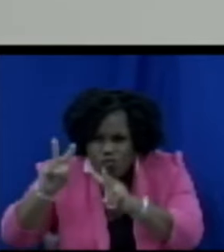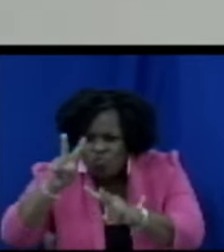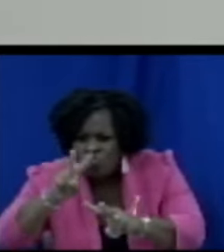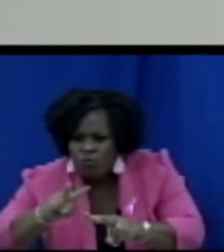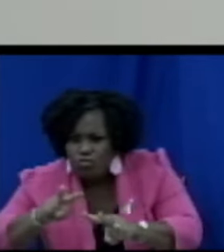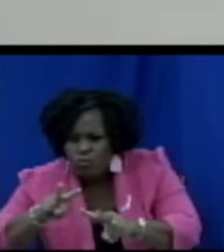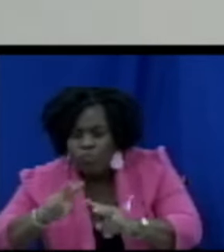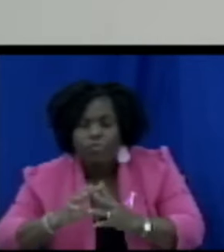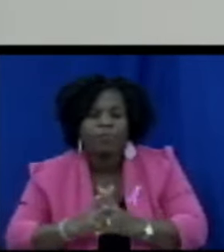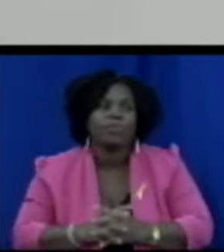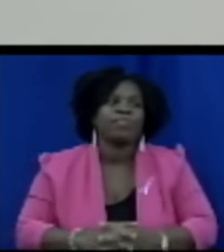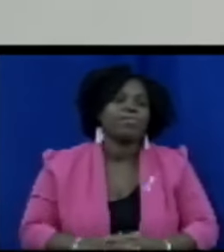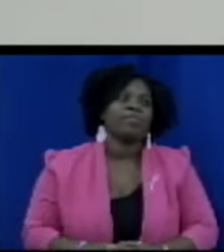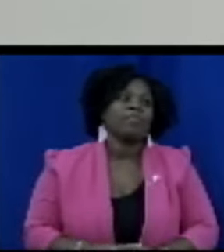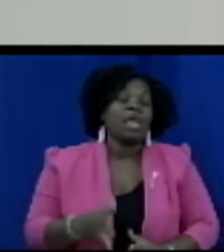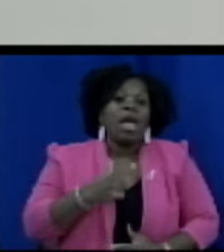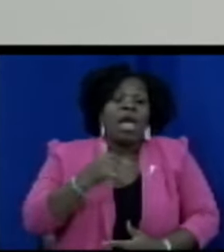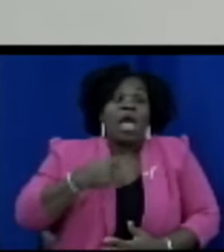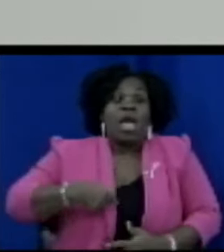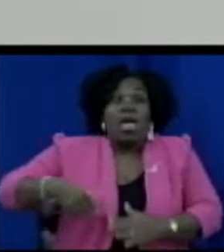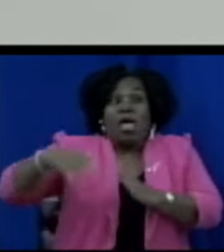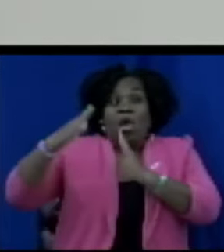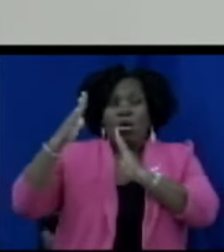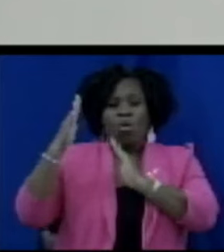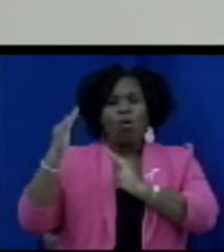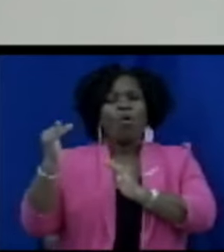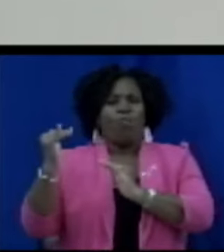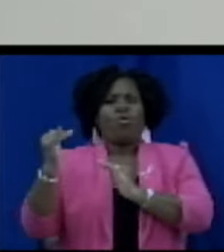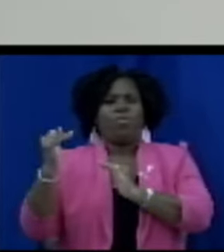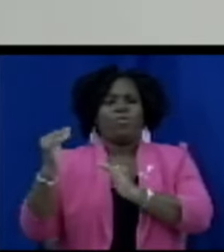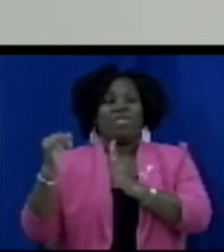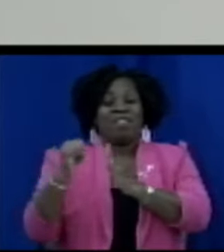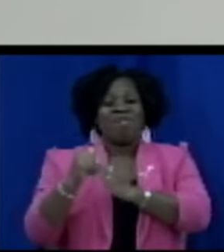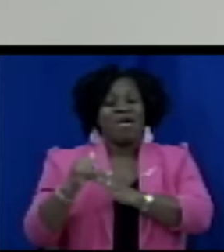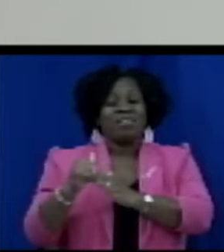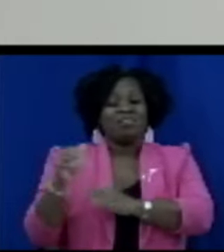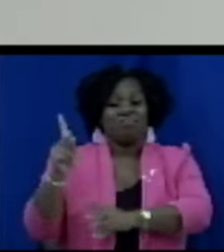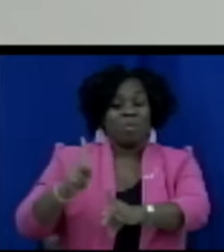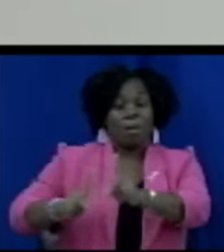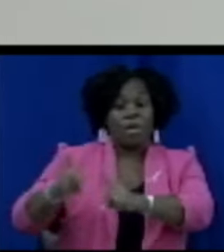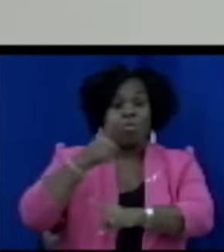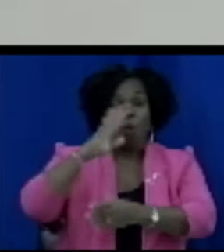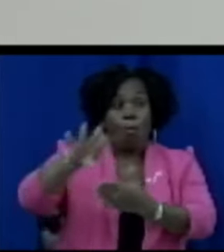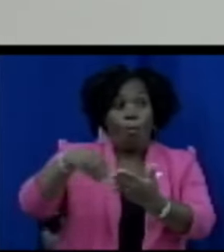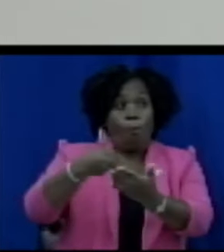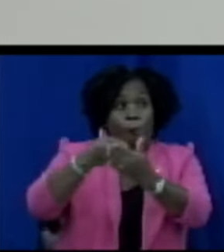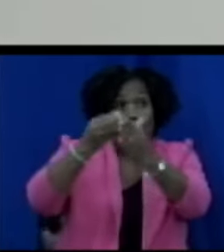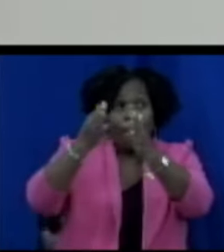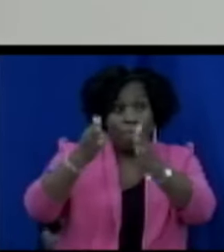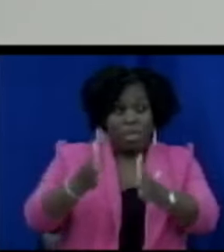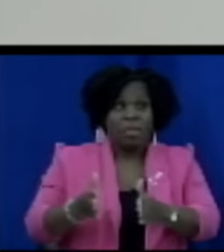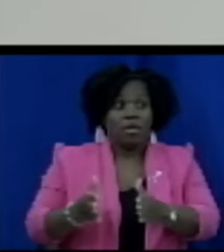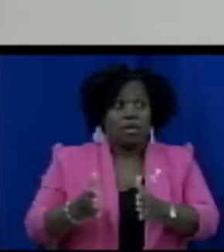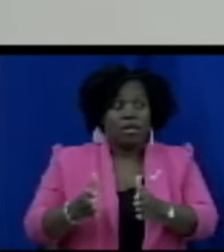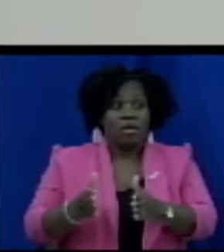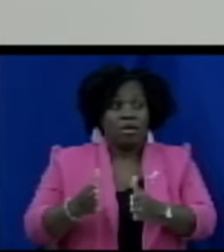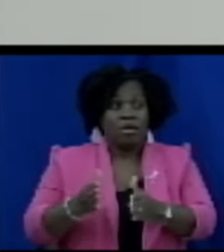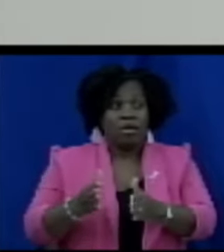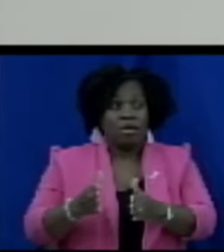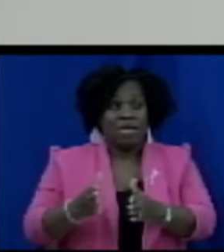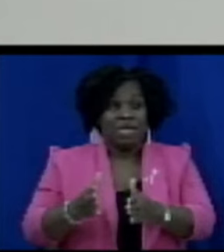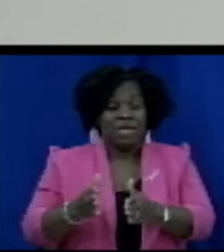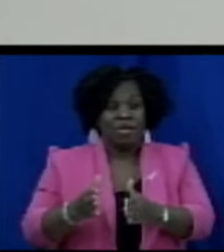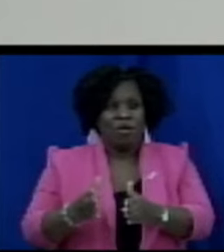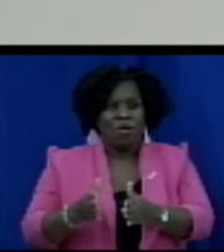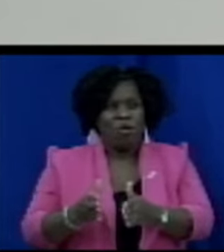and I hope that our consumers will take advantage of all the rights